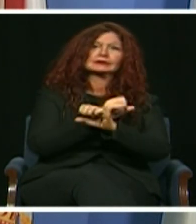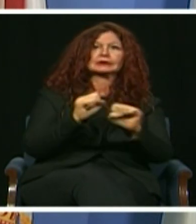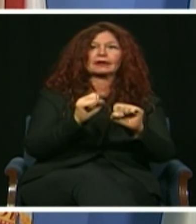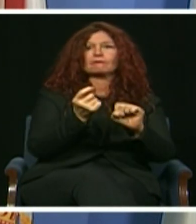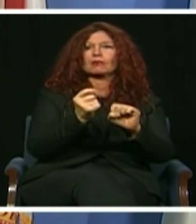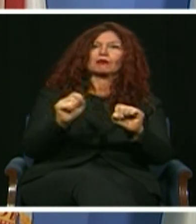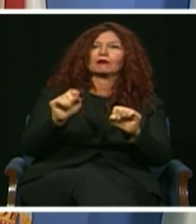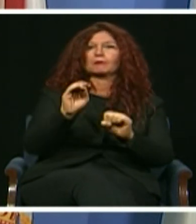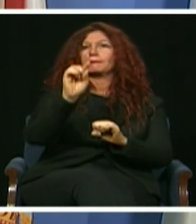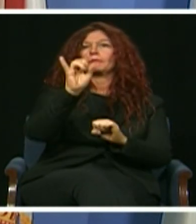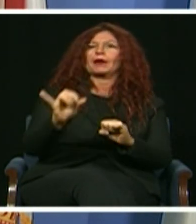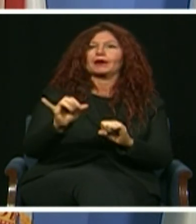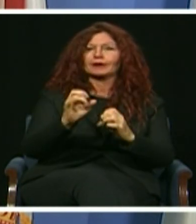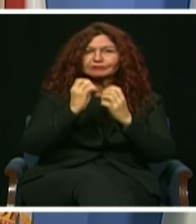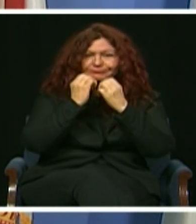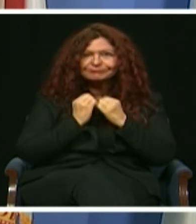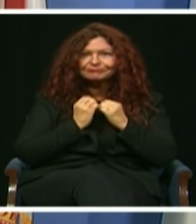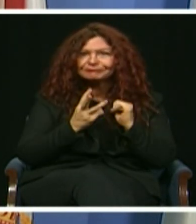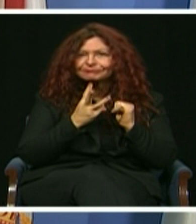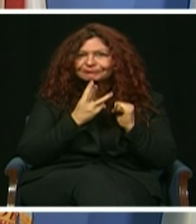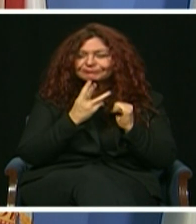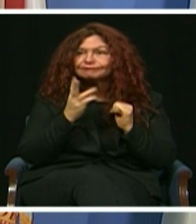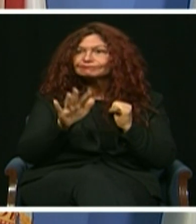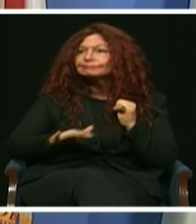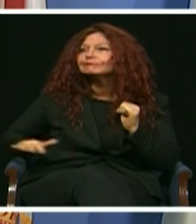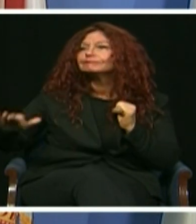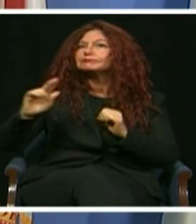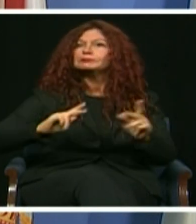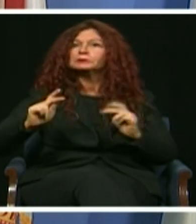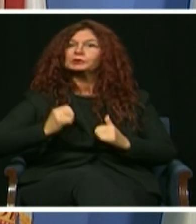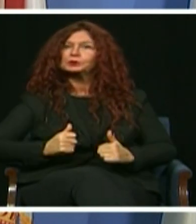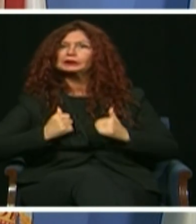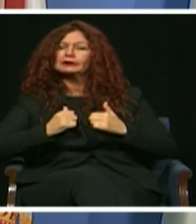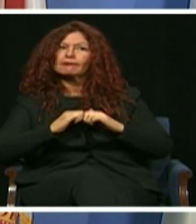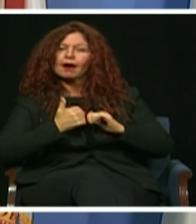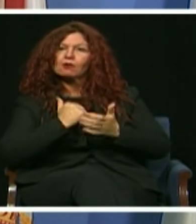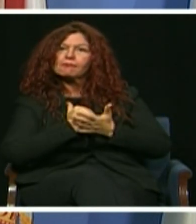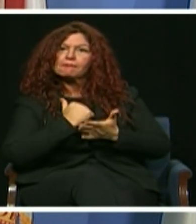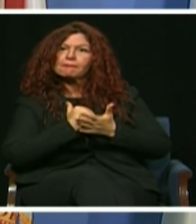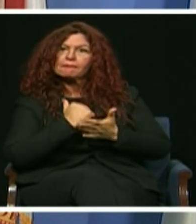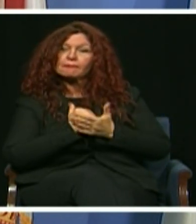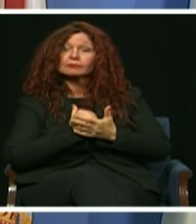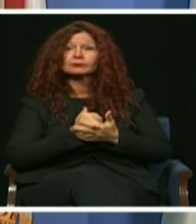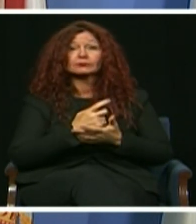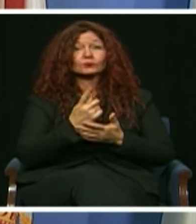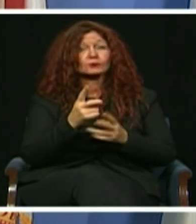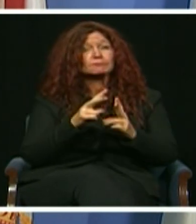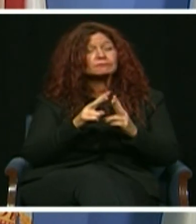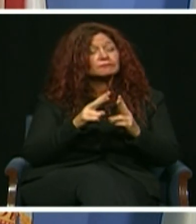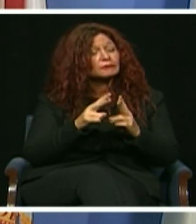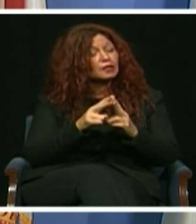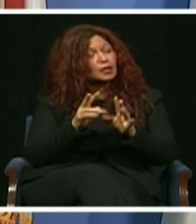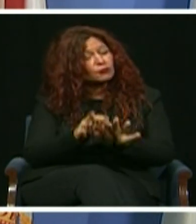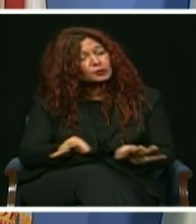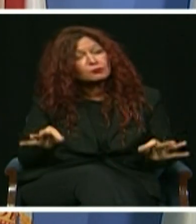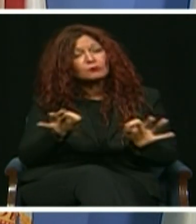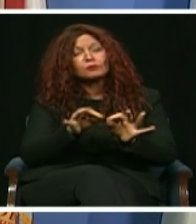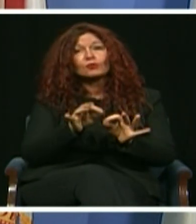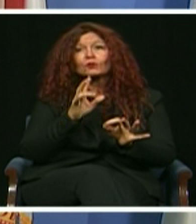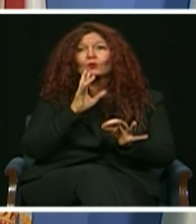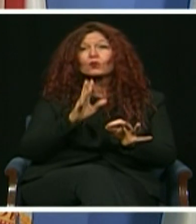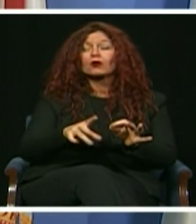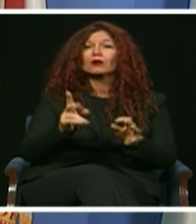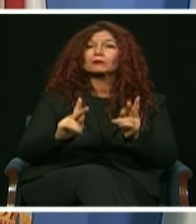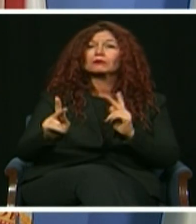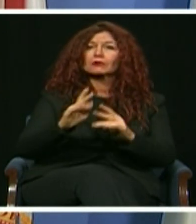on how they too can contribute to solutions. One of those critical solutions is a comprehensive plan to discontinue the use